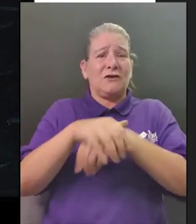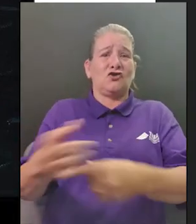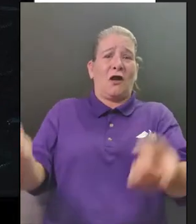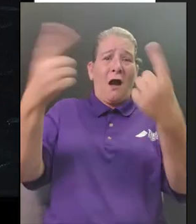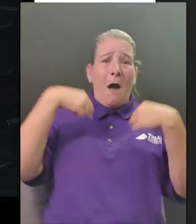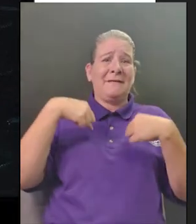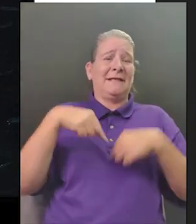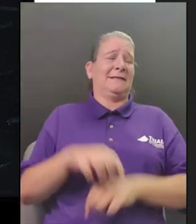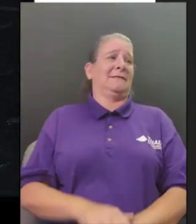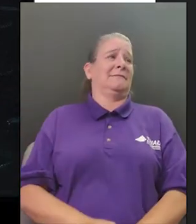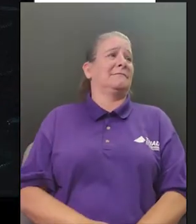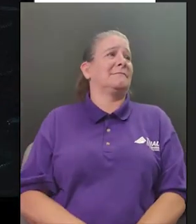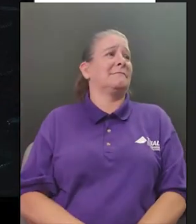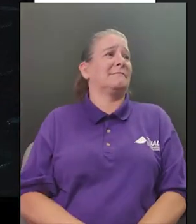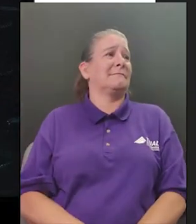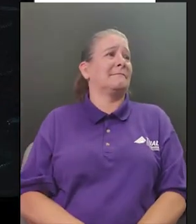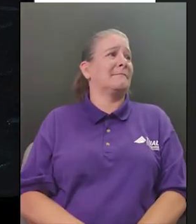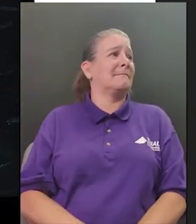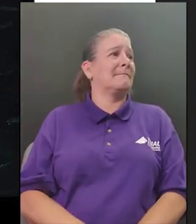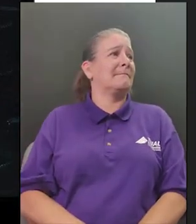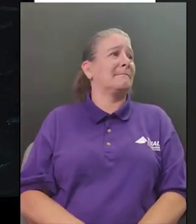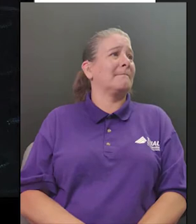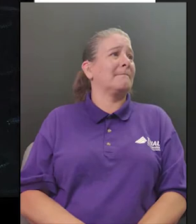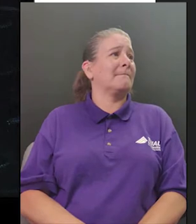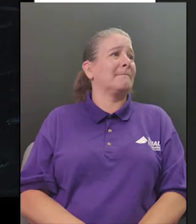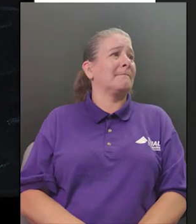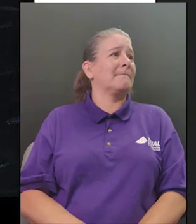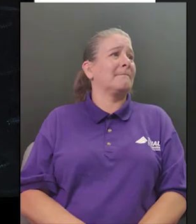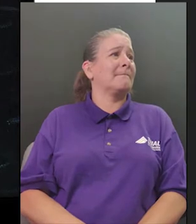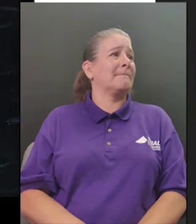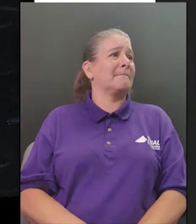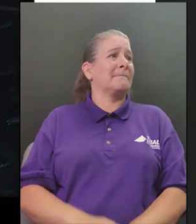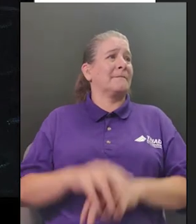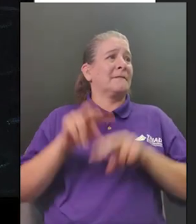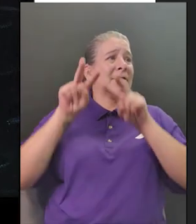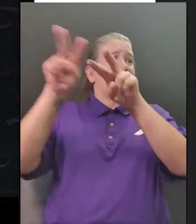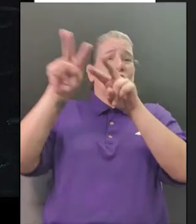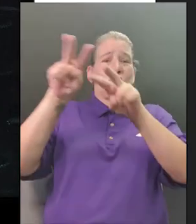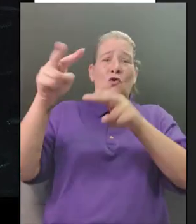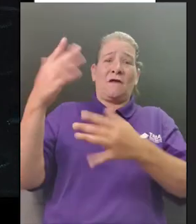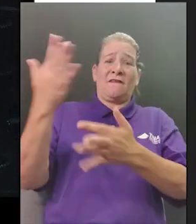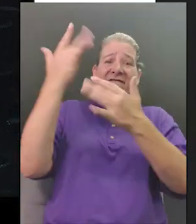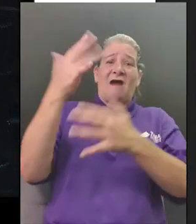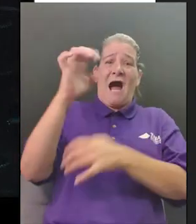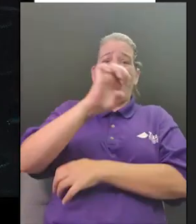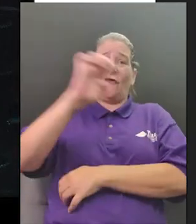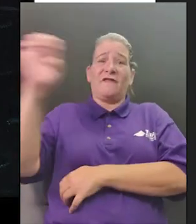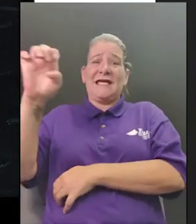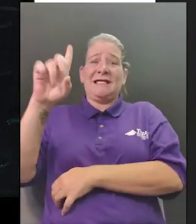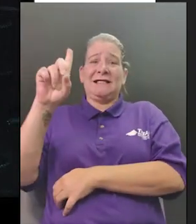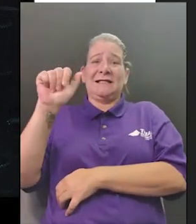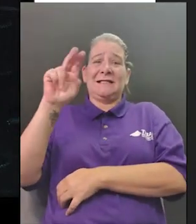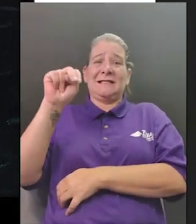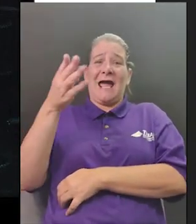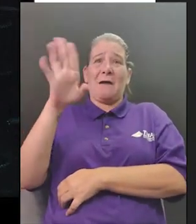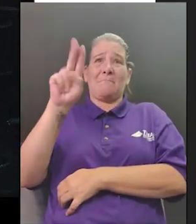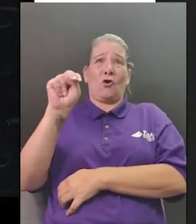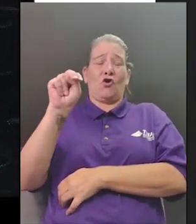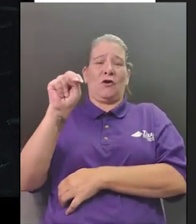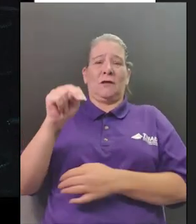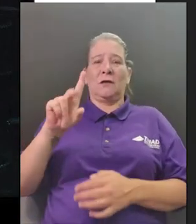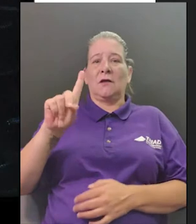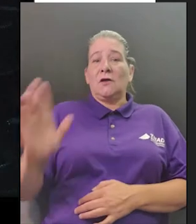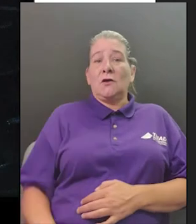danbury she pointed east see the red sky dogs barked horses whinnied one by one